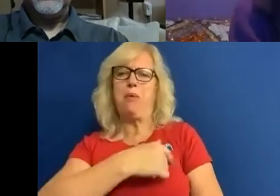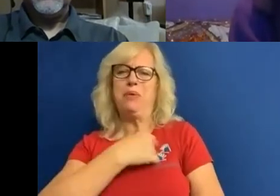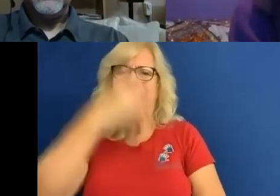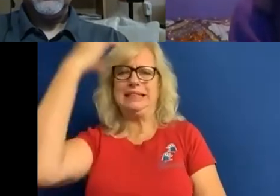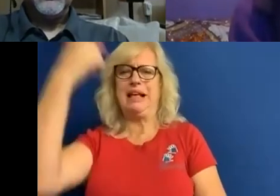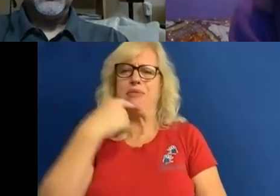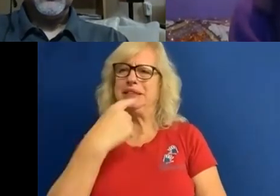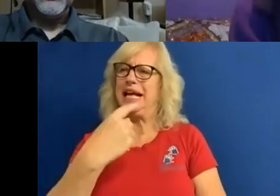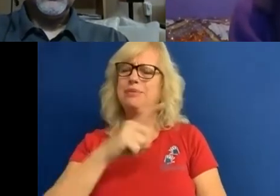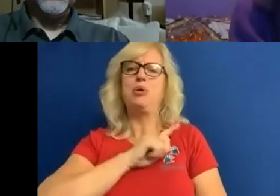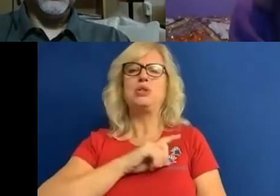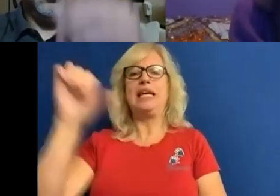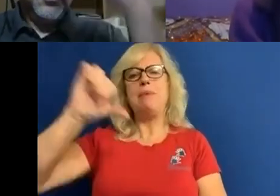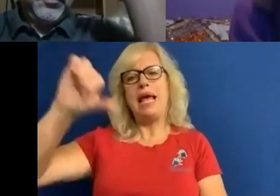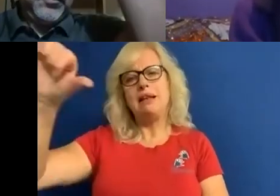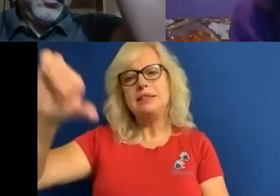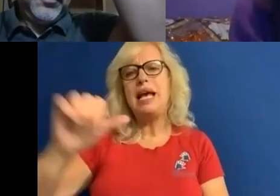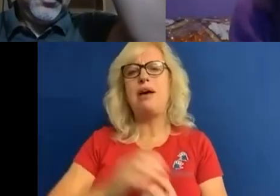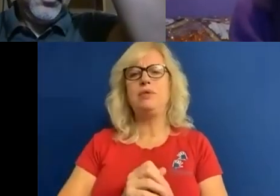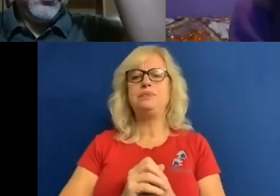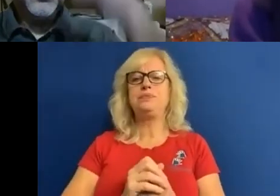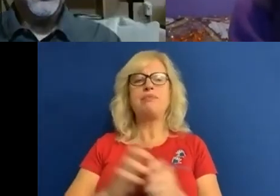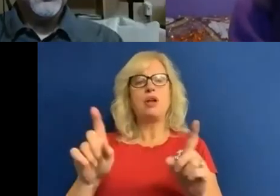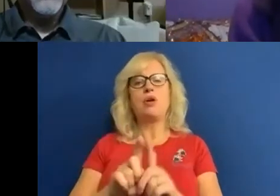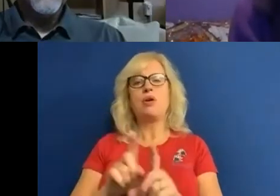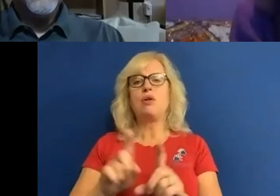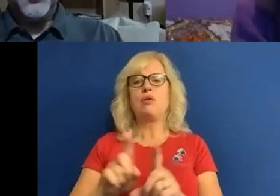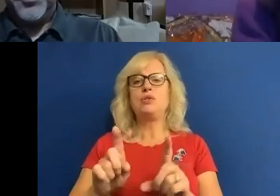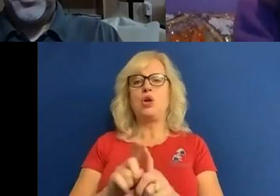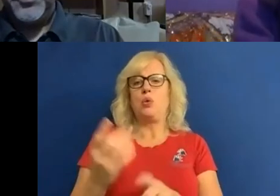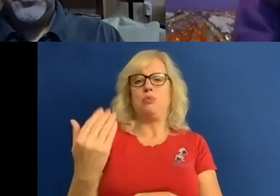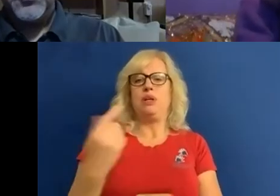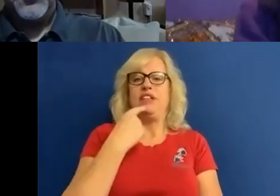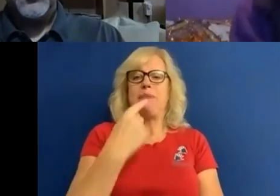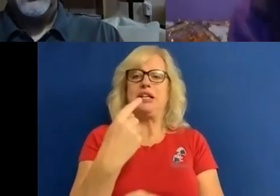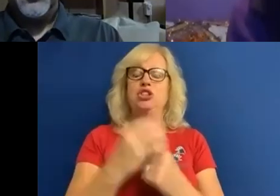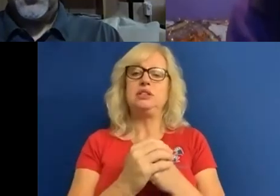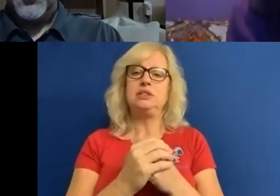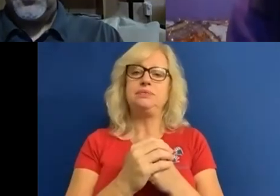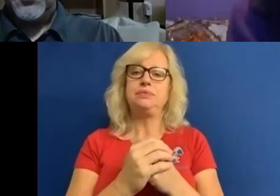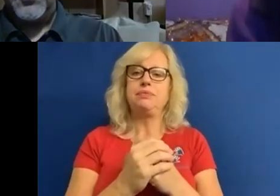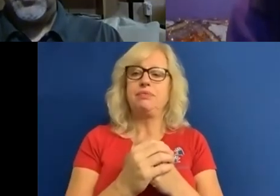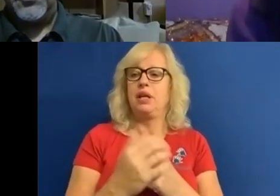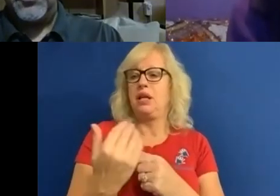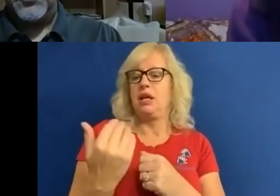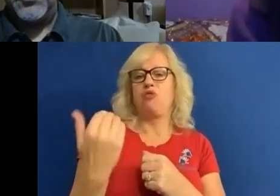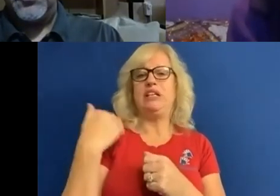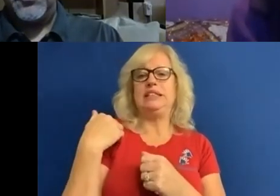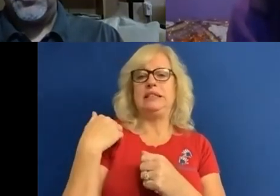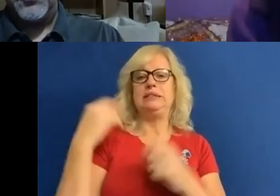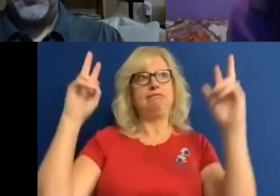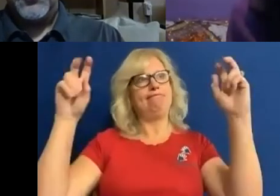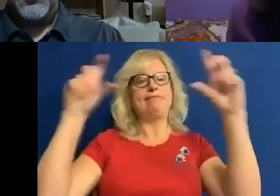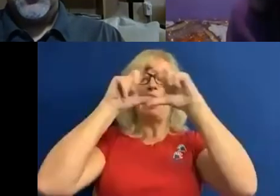including those that don't usually live in the UK. As previously mentioned, a recent highlight headline of